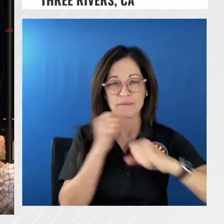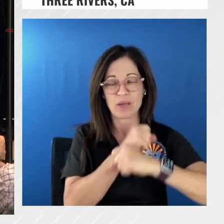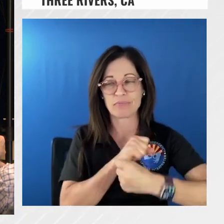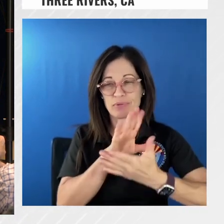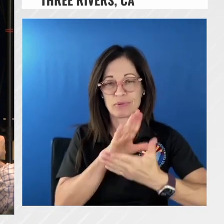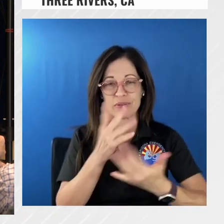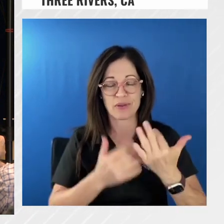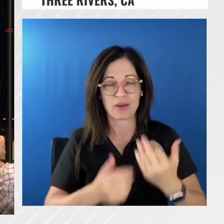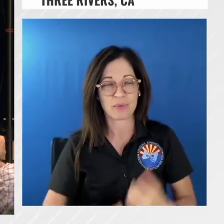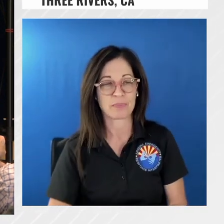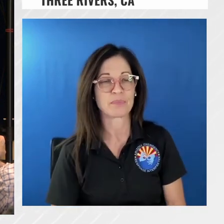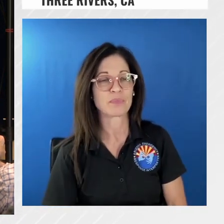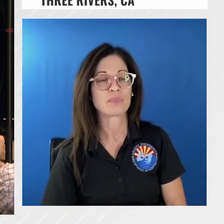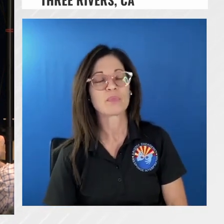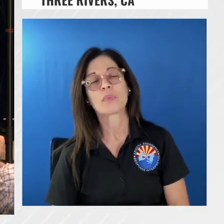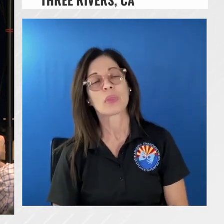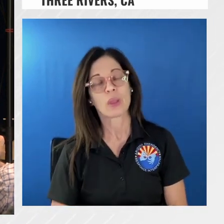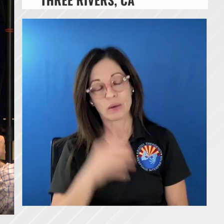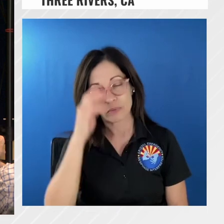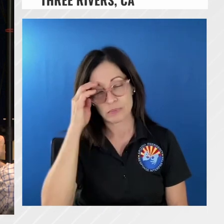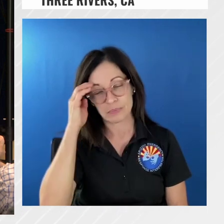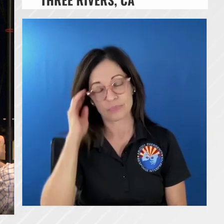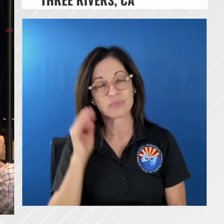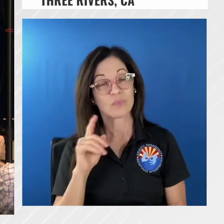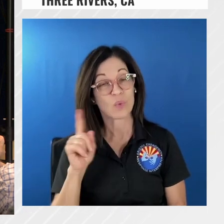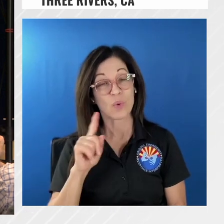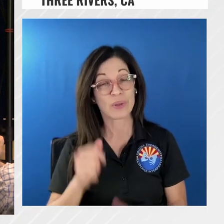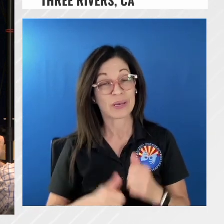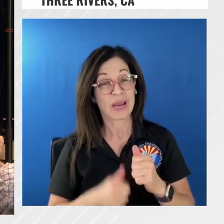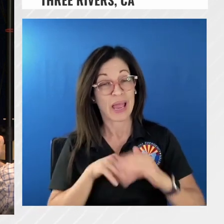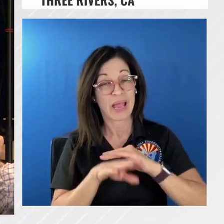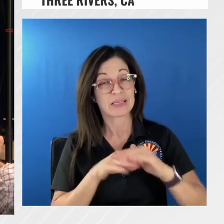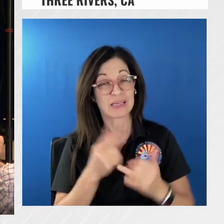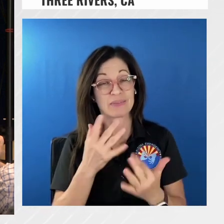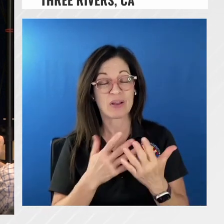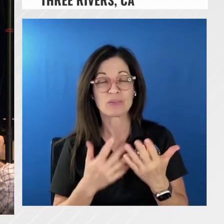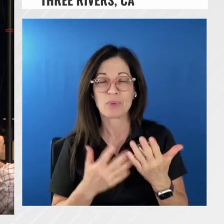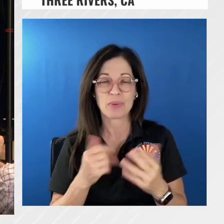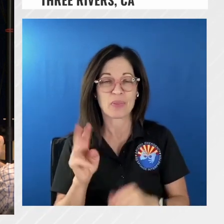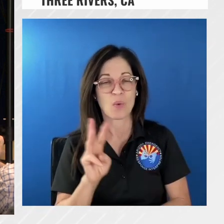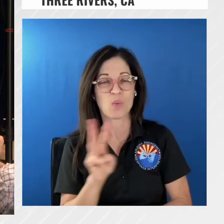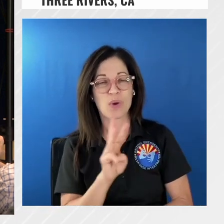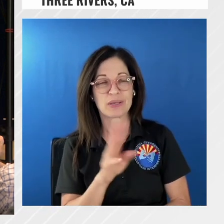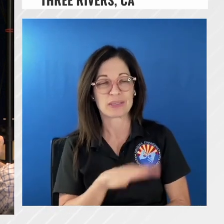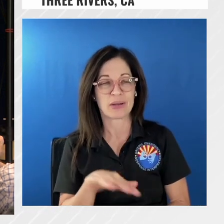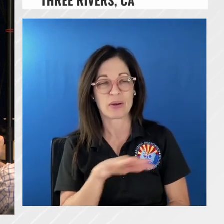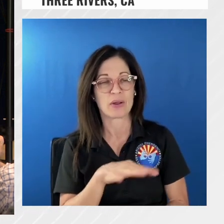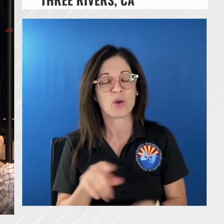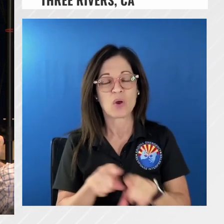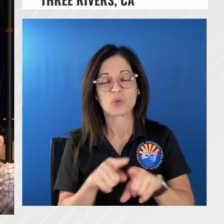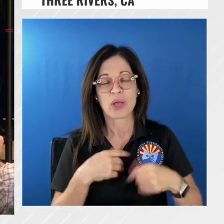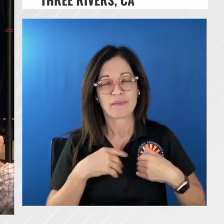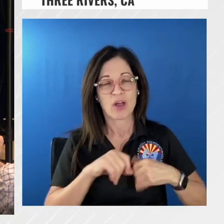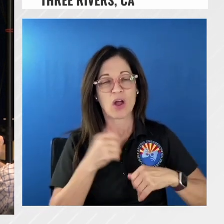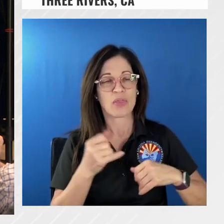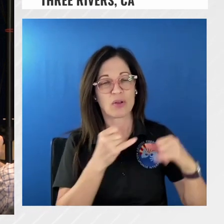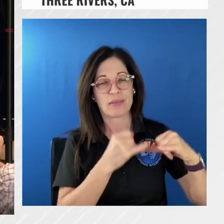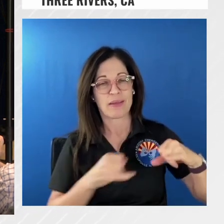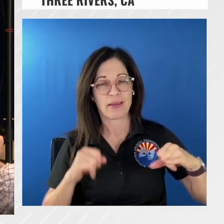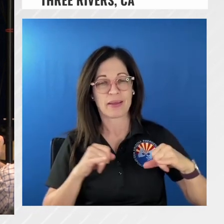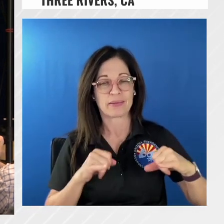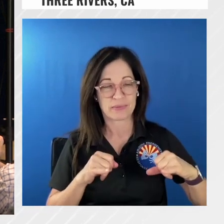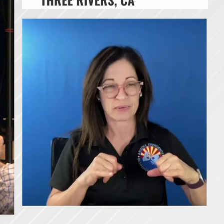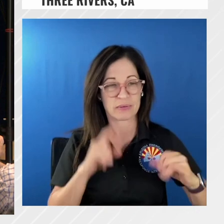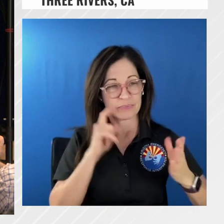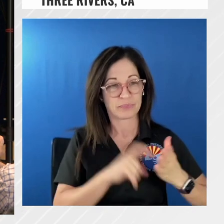at the closest opportunity at least on the west side of the fire where we can truly stop it we have other lines identified they go further west